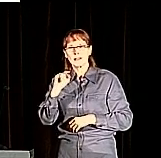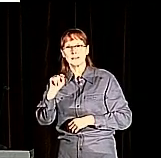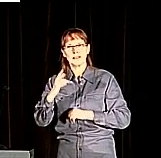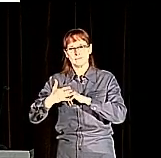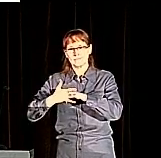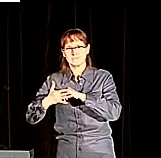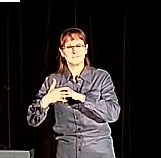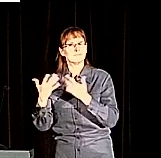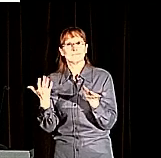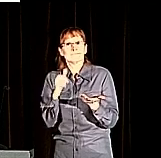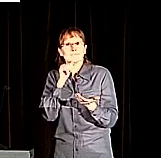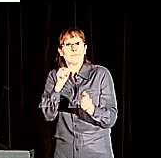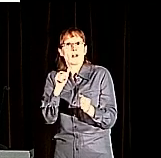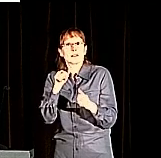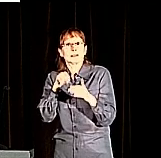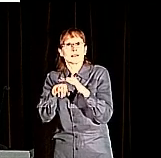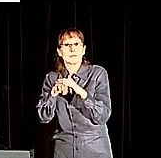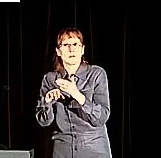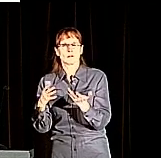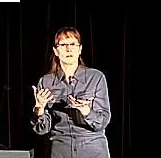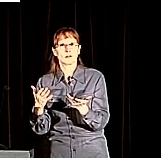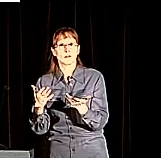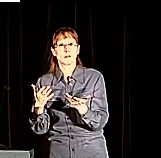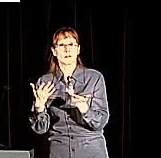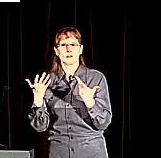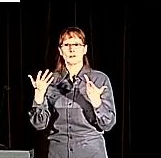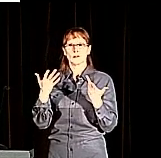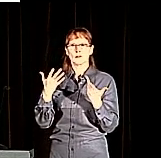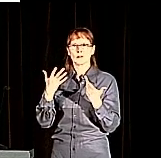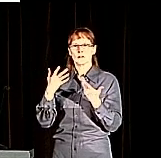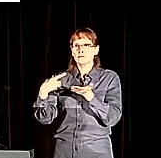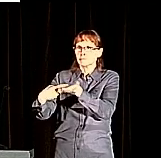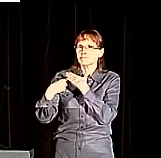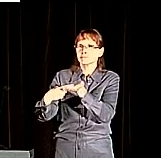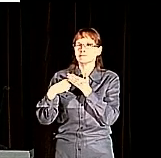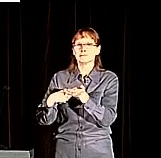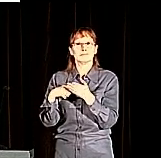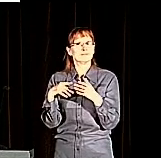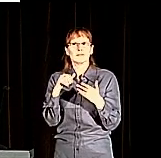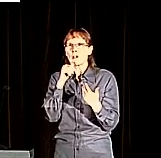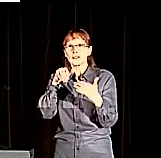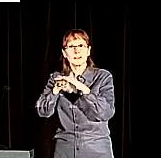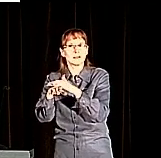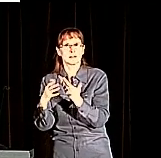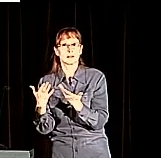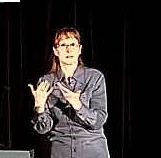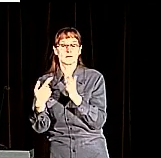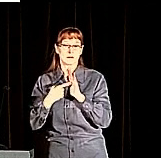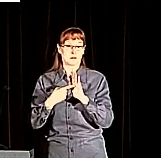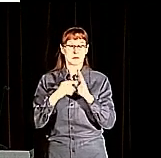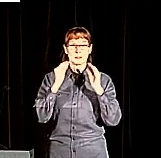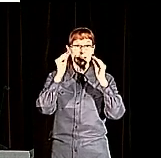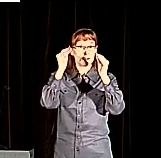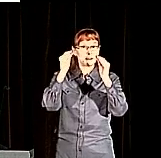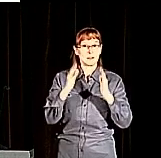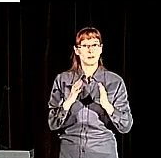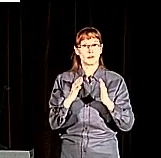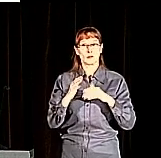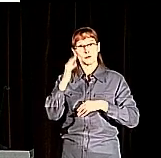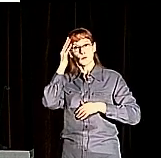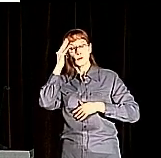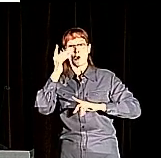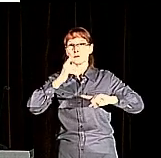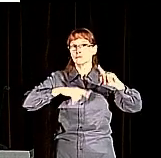For example, a lot of teachers and interpreters for the deaf and hard of hearing don't have a good command of the vocabulary necessary to